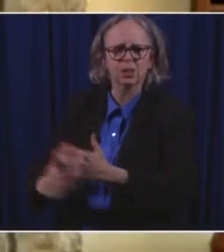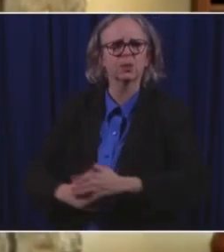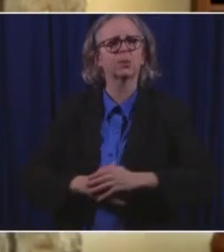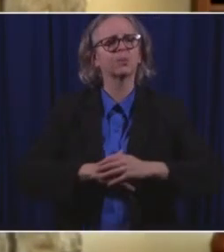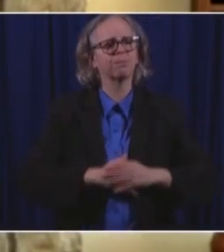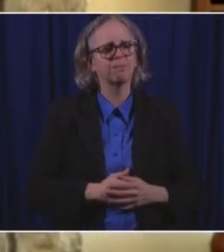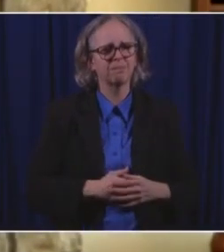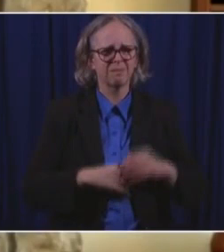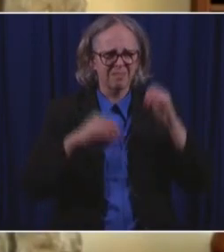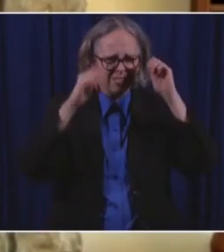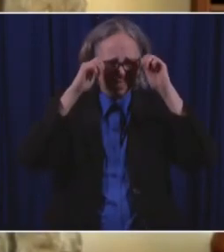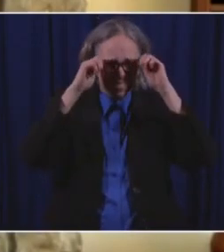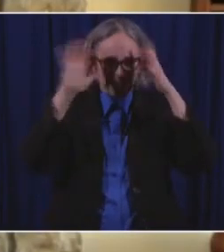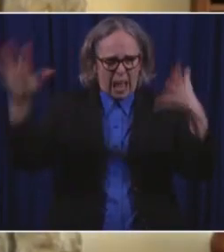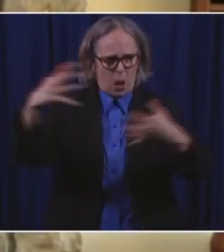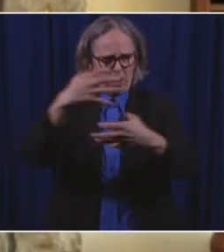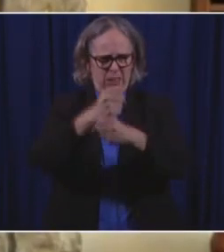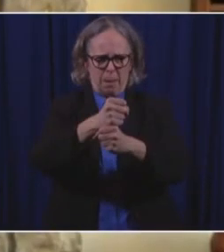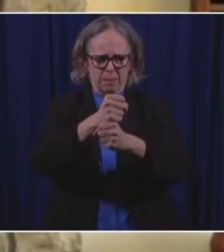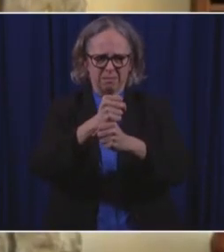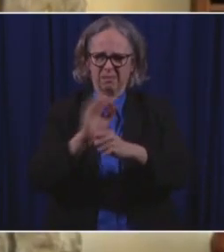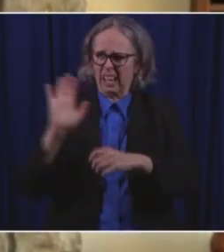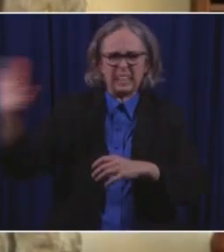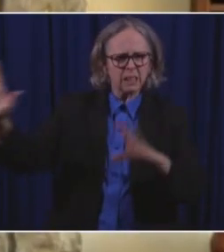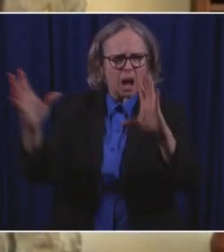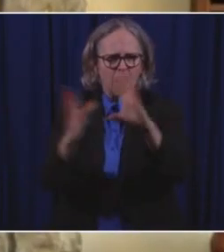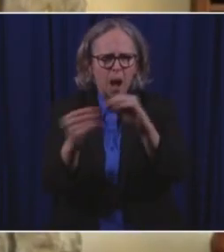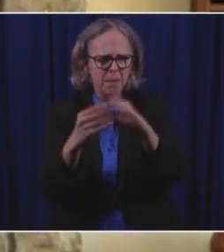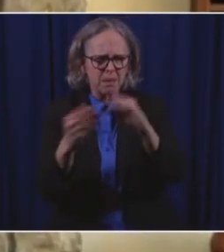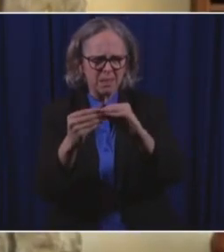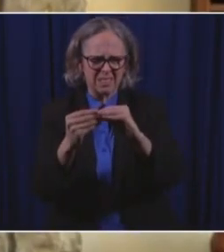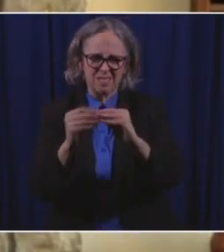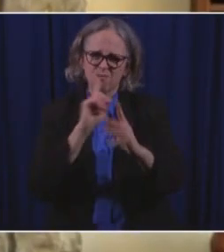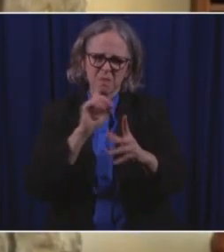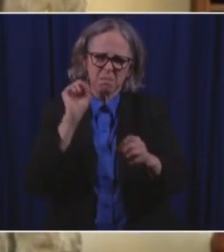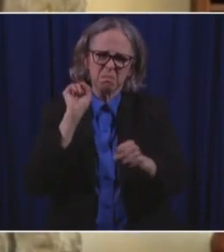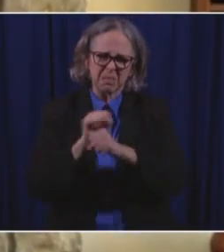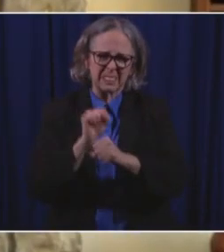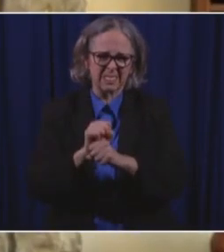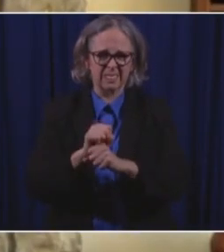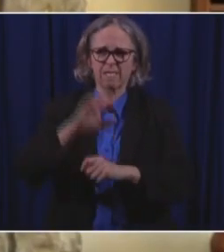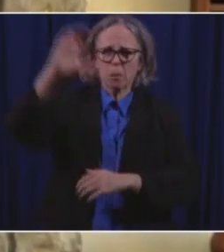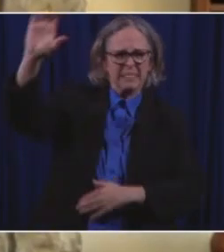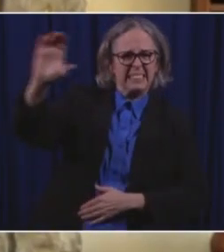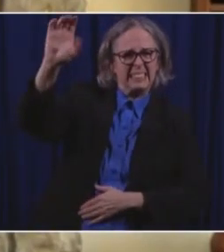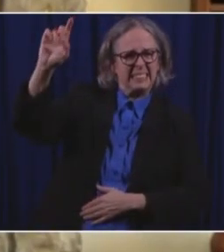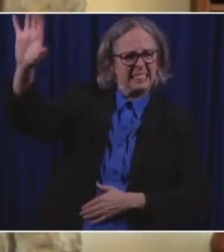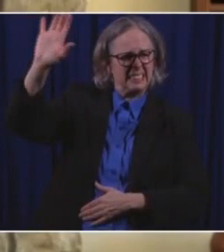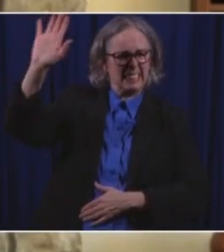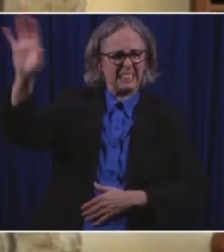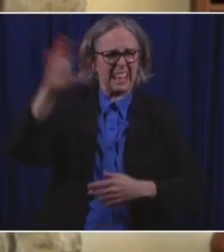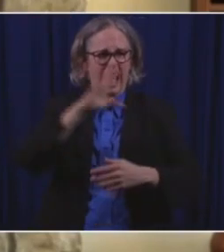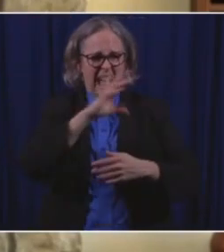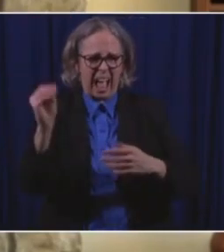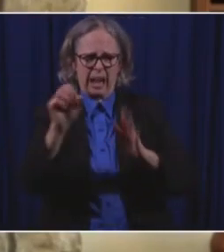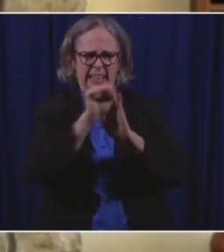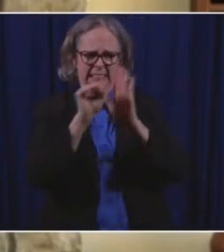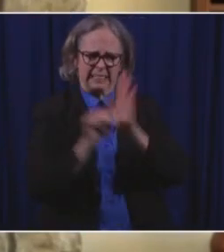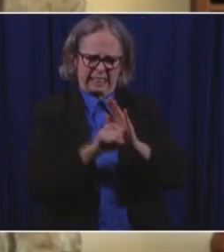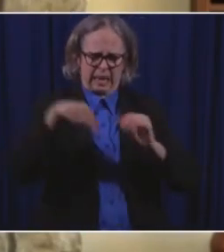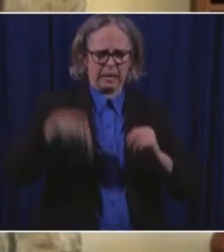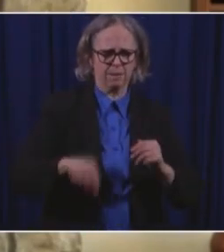in summary, this is guidance from CDC. This is now guidance from the state health department,